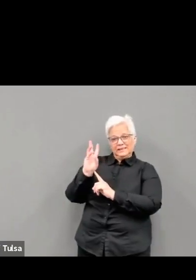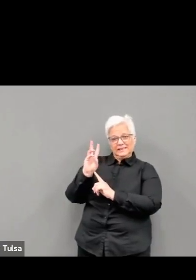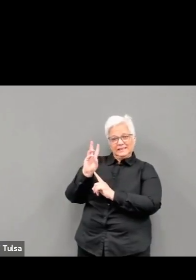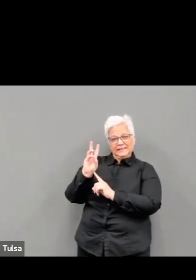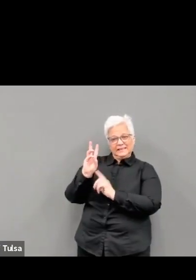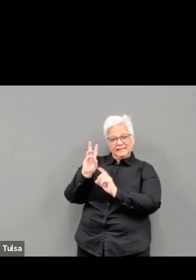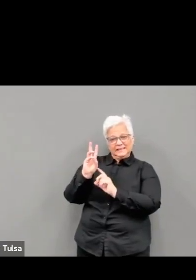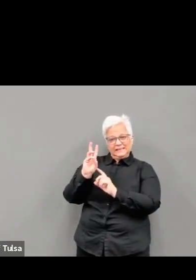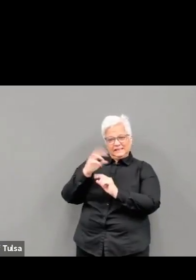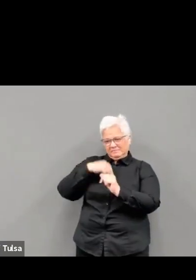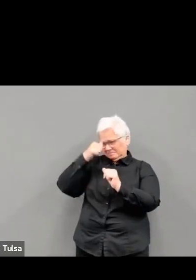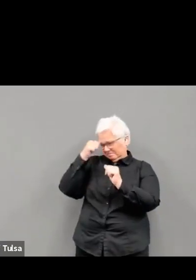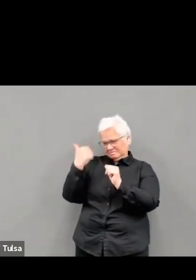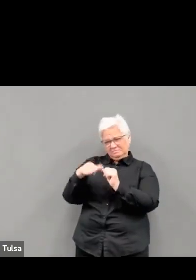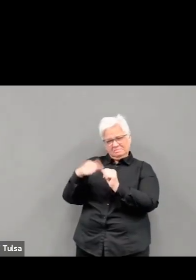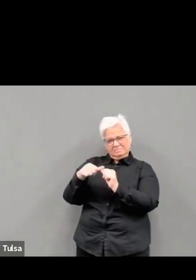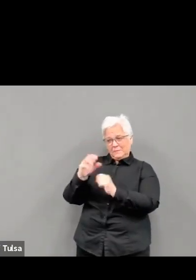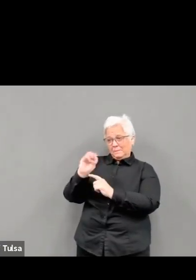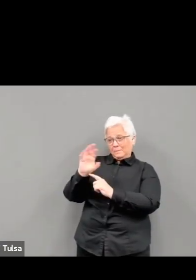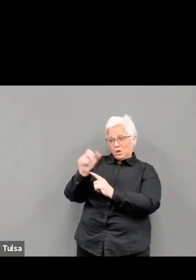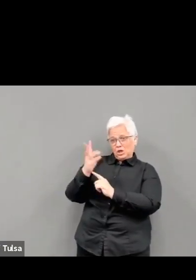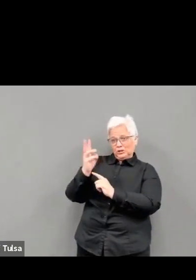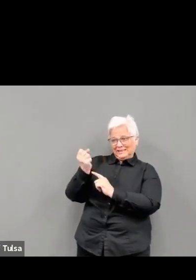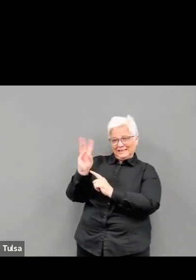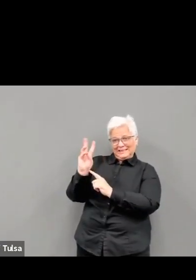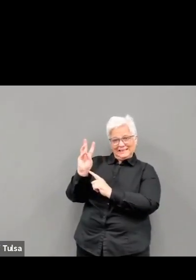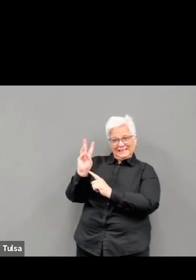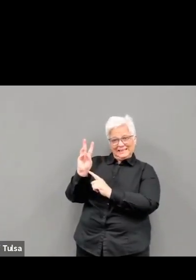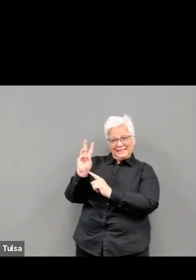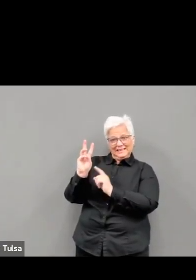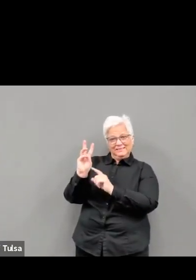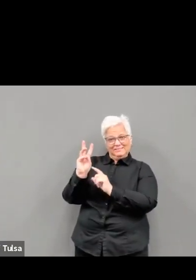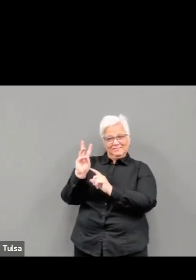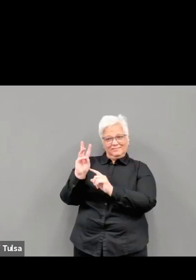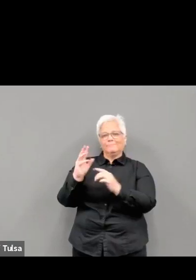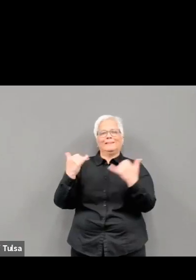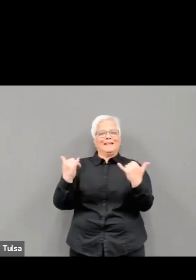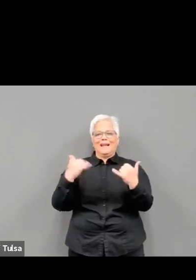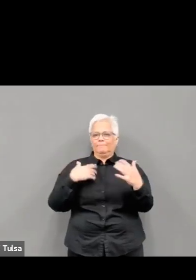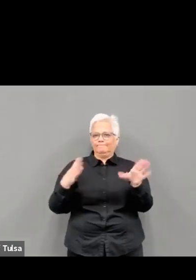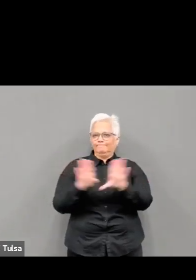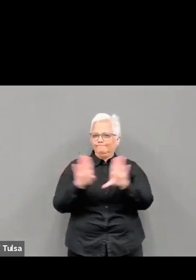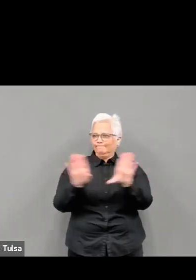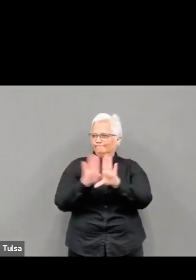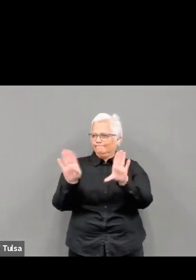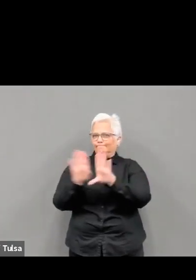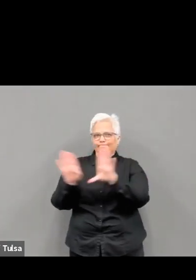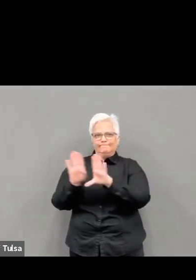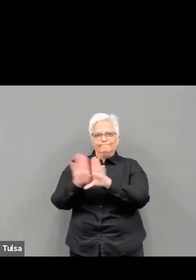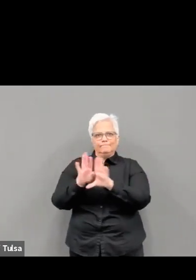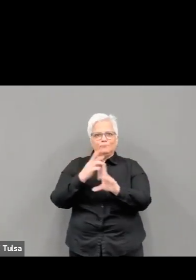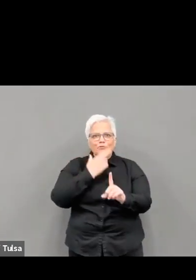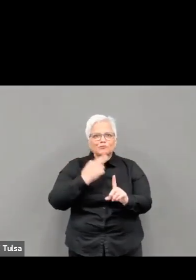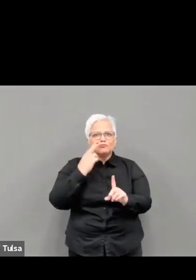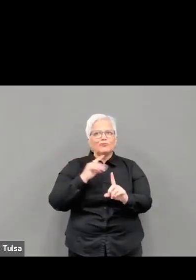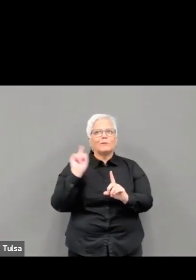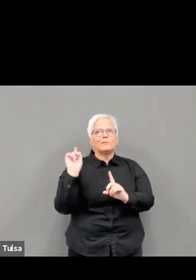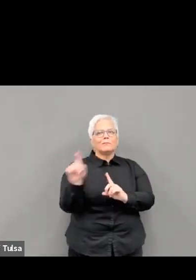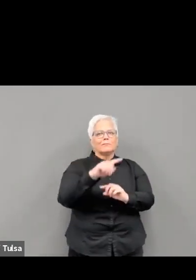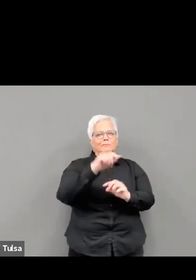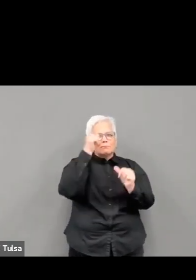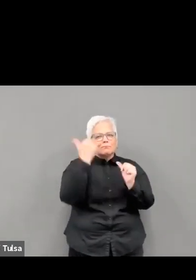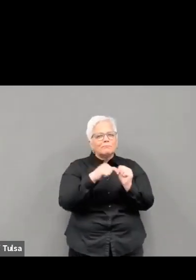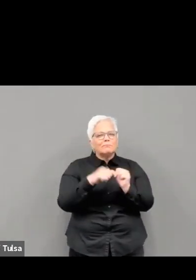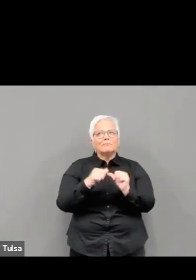less. The next day, we closed dine-in restaurants, bars and other gathering places. A week after that, we